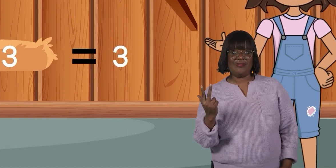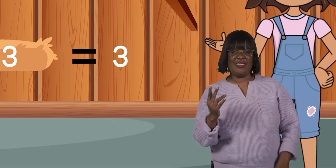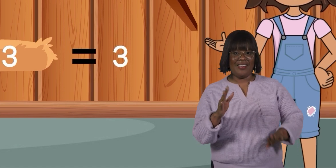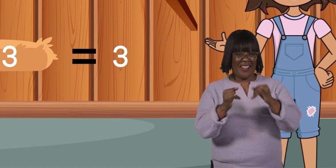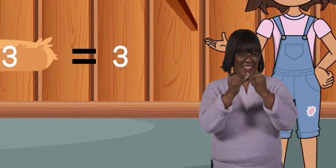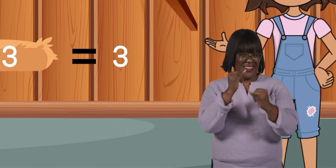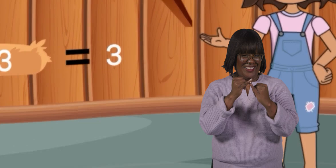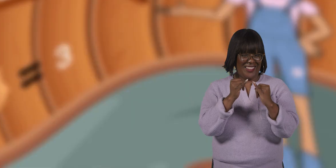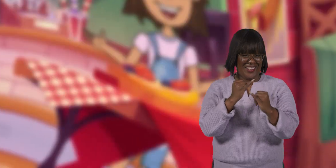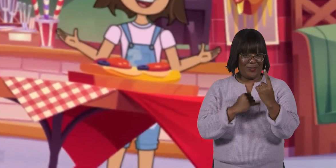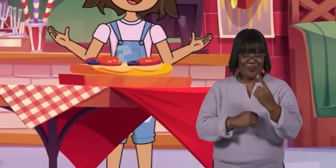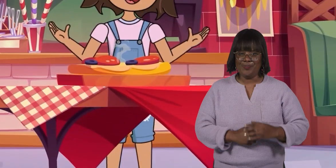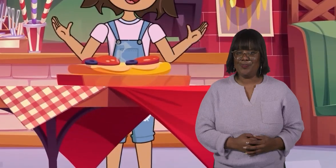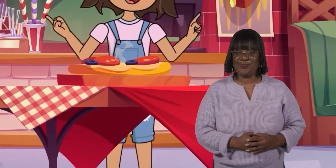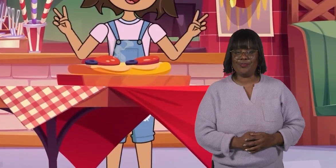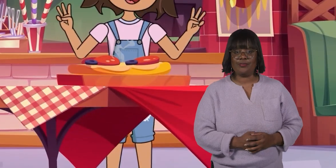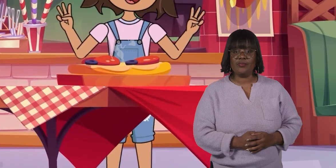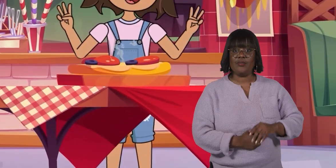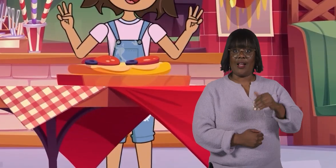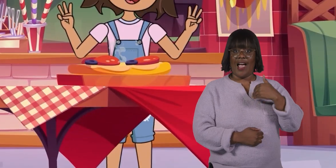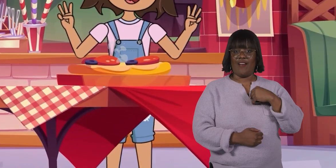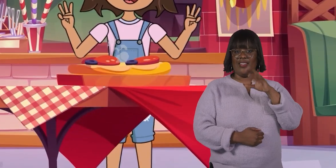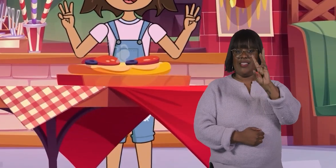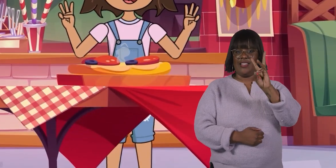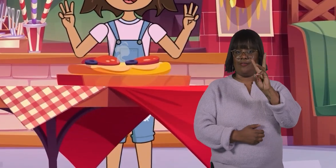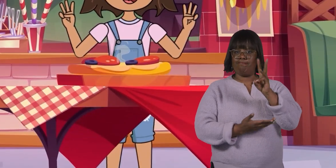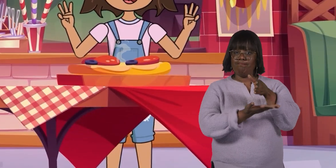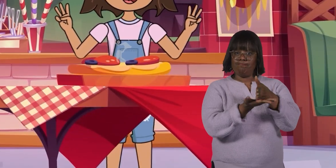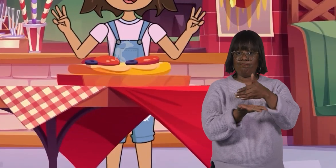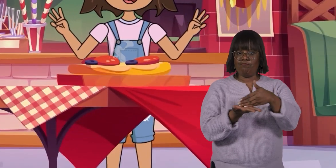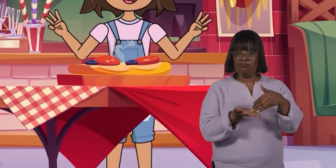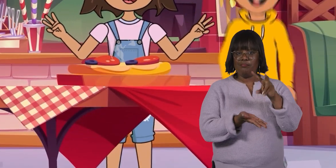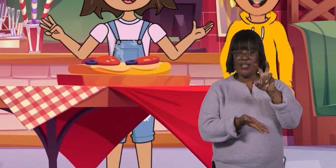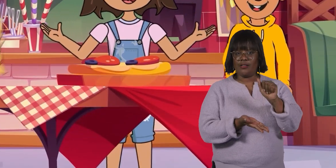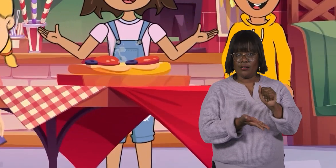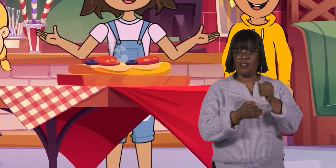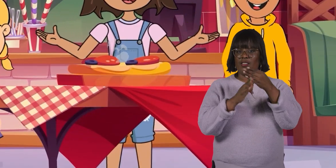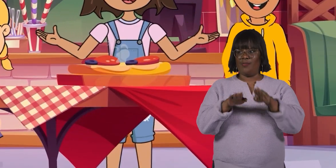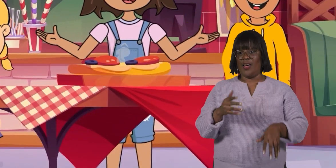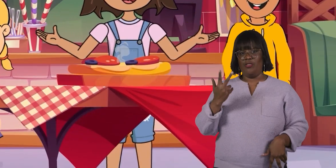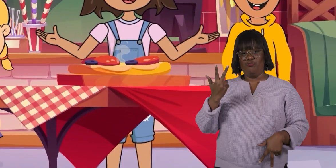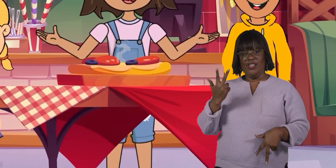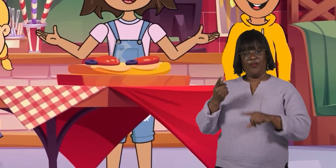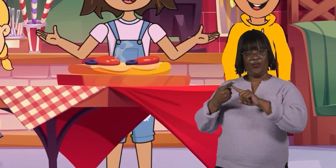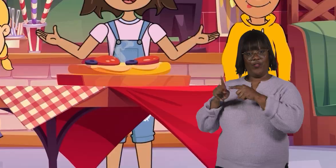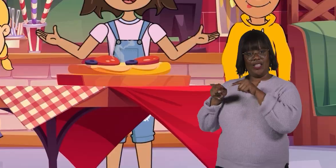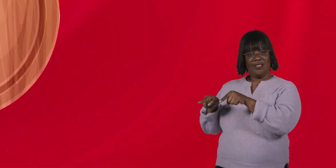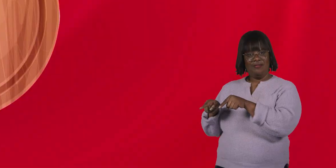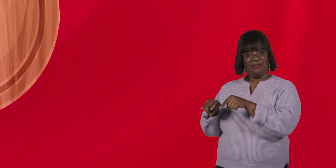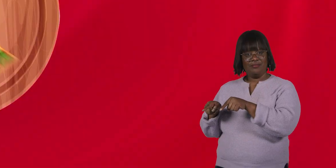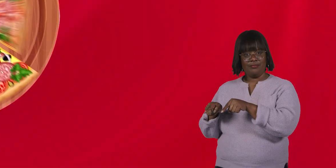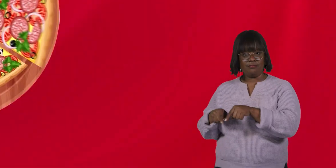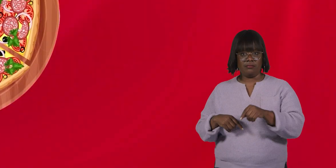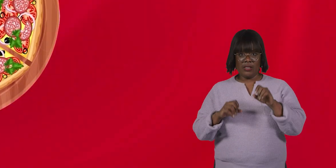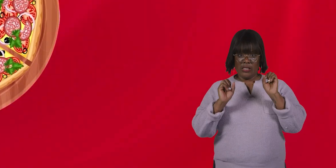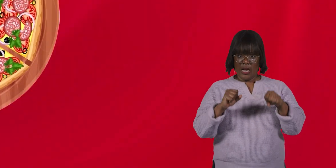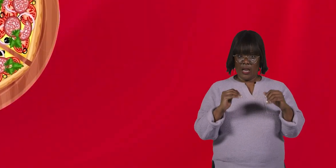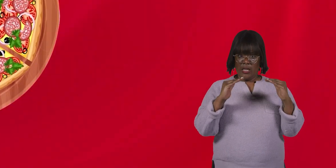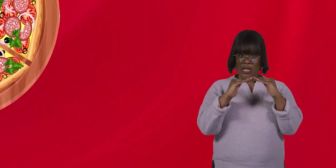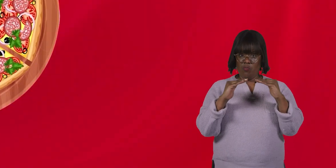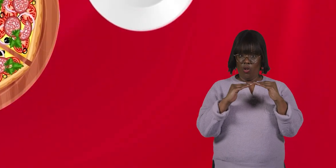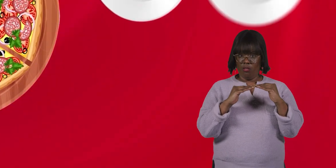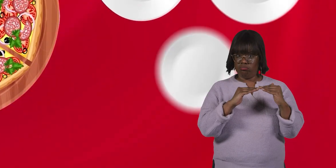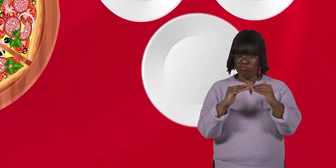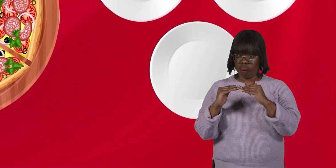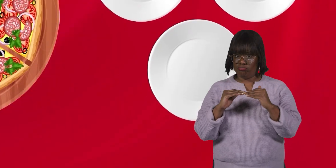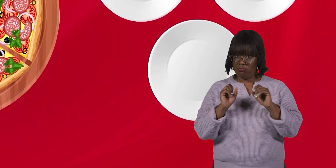Last one. We have six slices of pizza divided by three friends. Is it possible